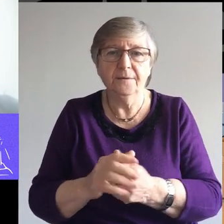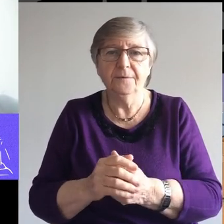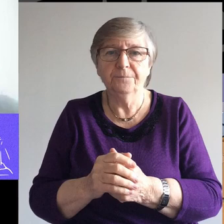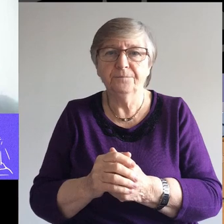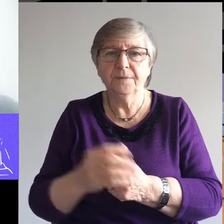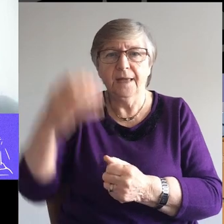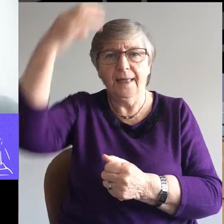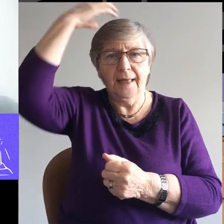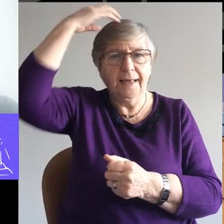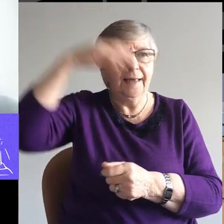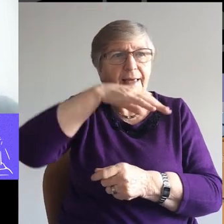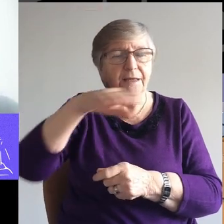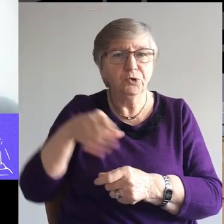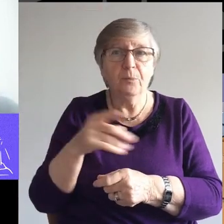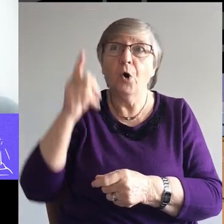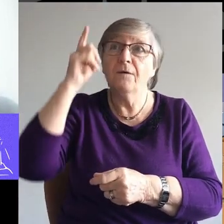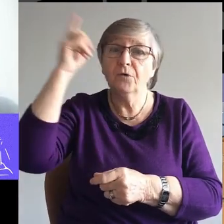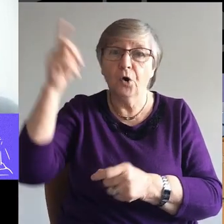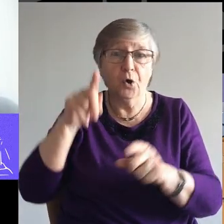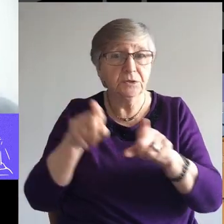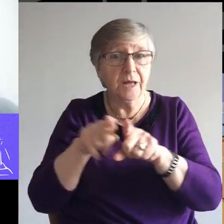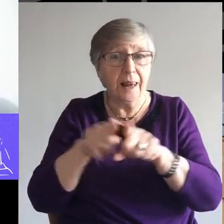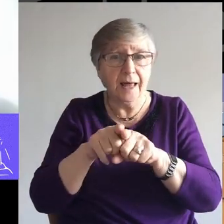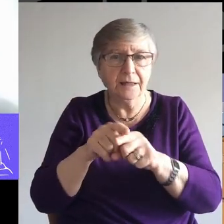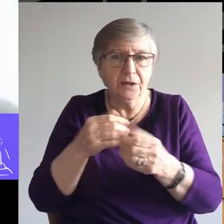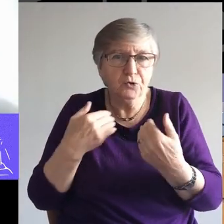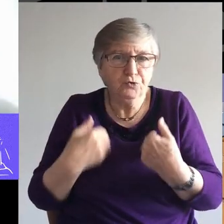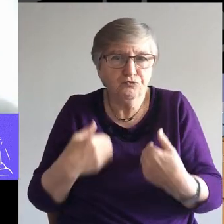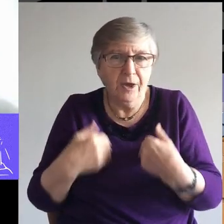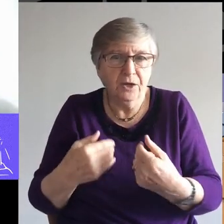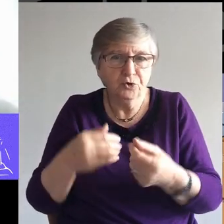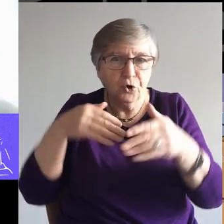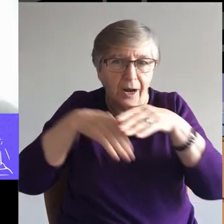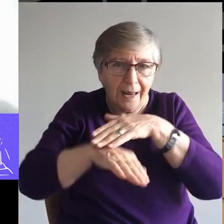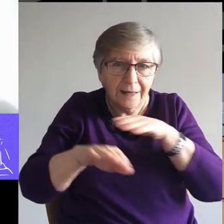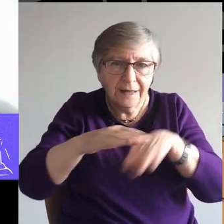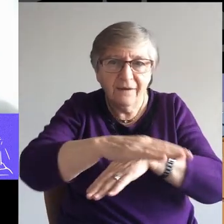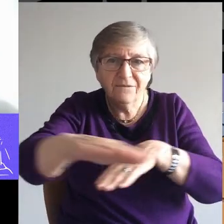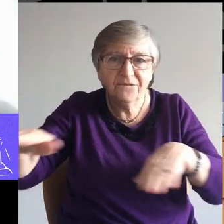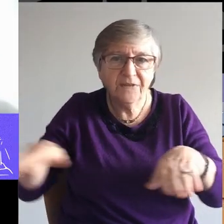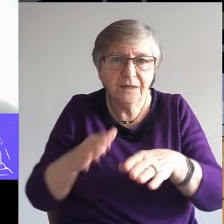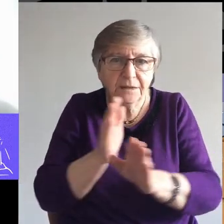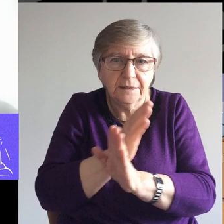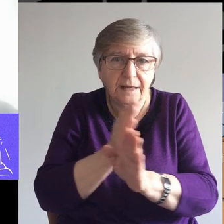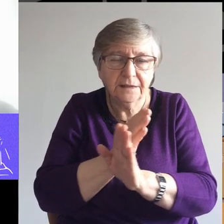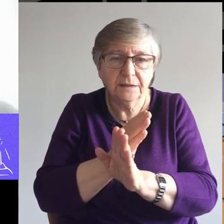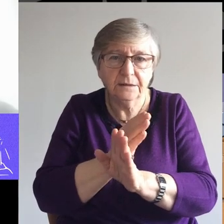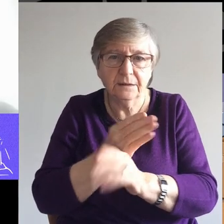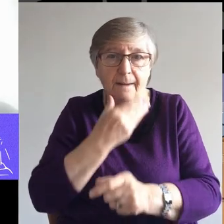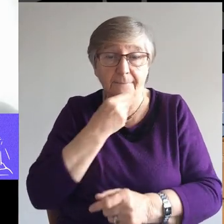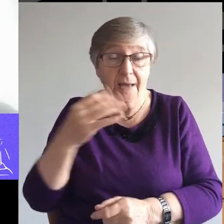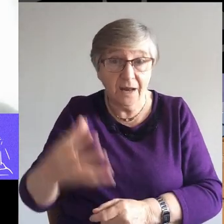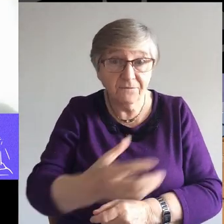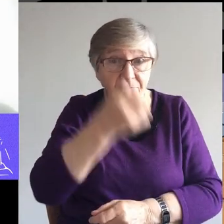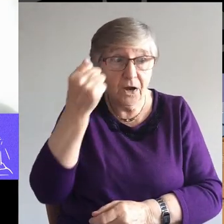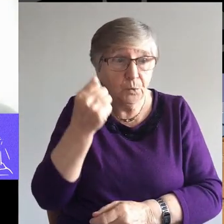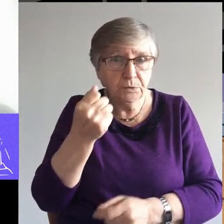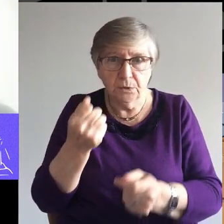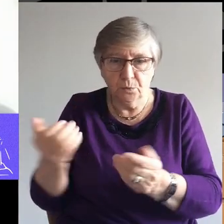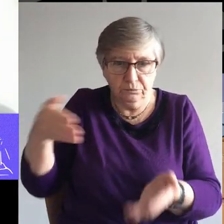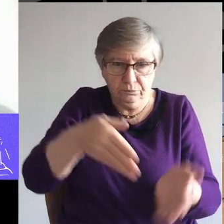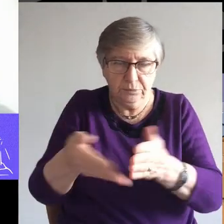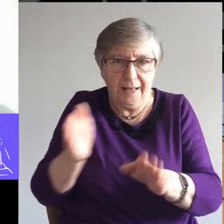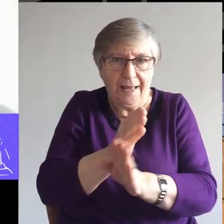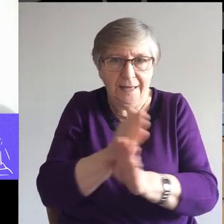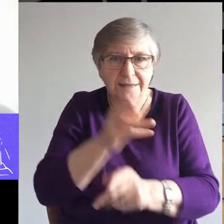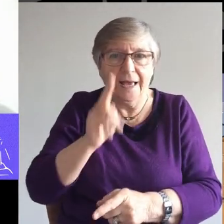The kingdom of God is like a treasure hidden in a field. When a man found it, he hid it again, and then